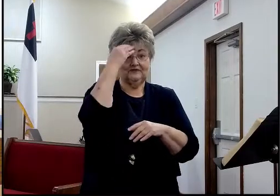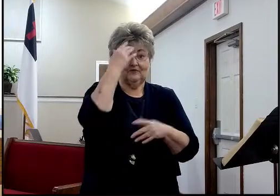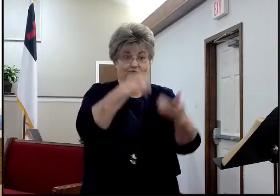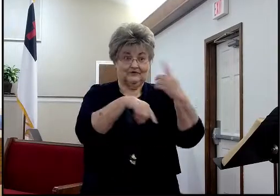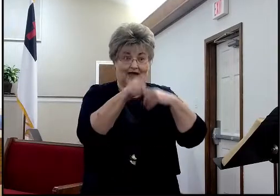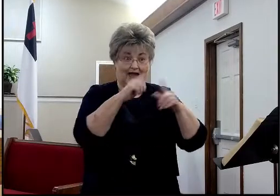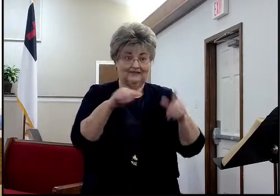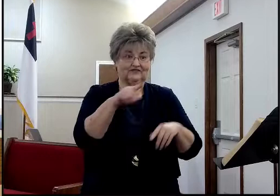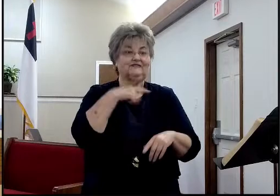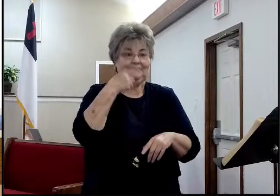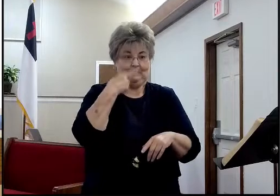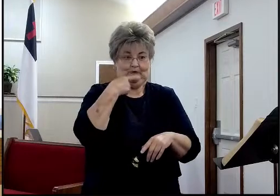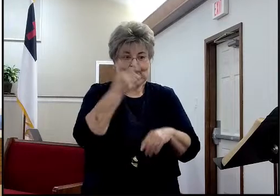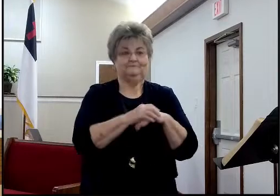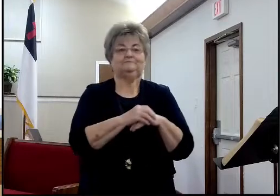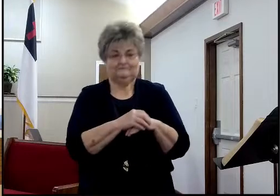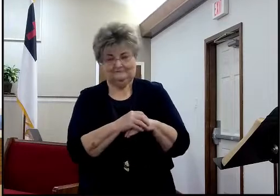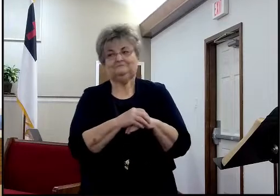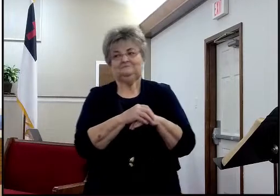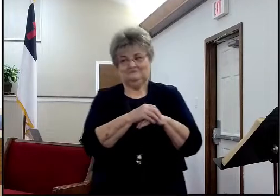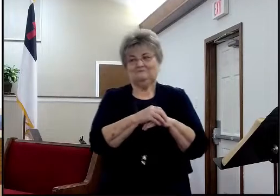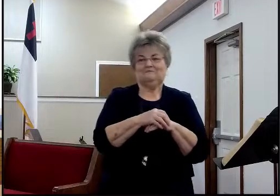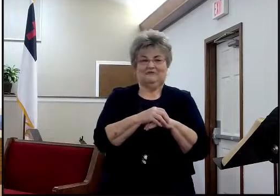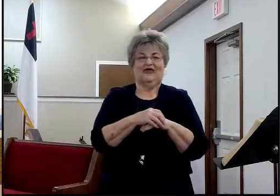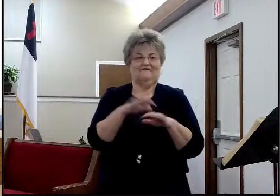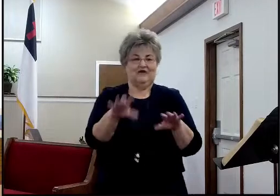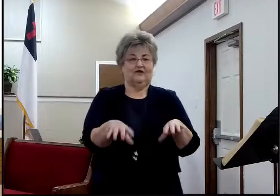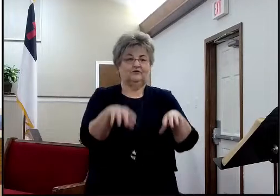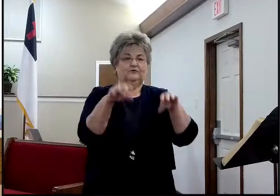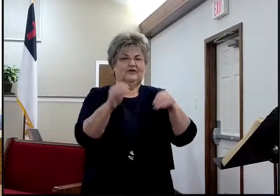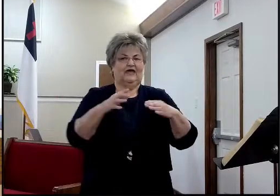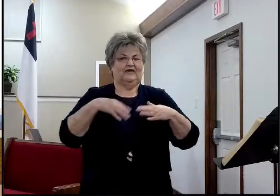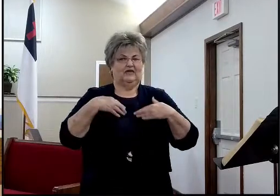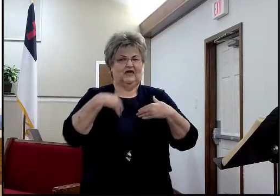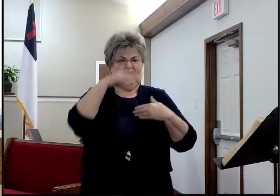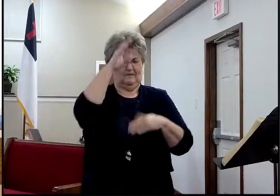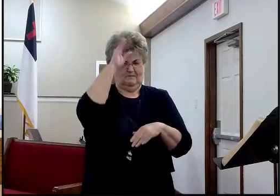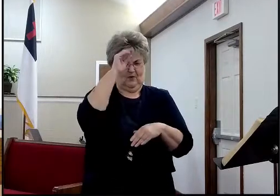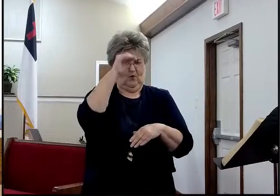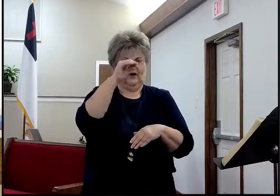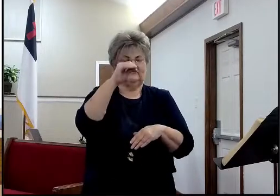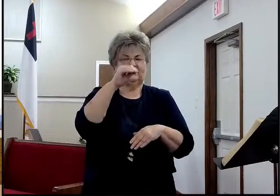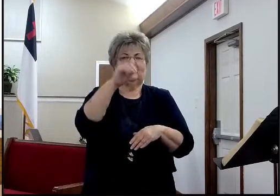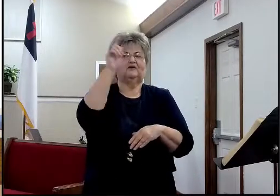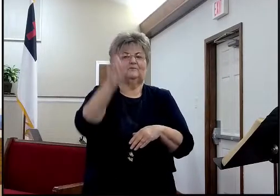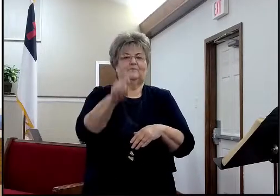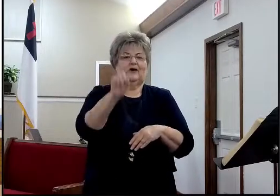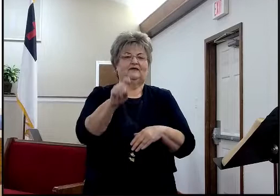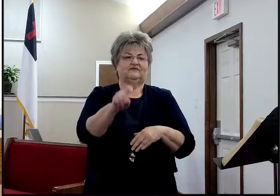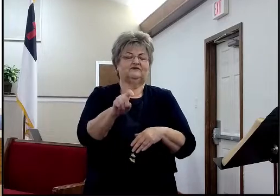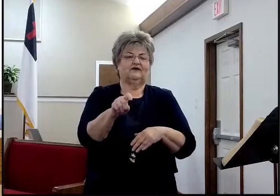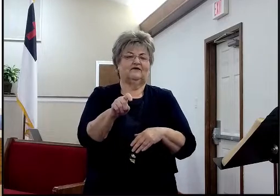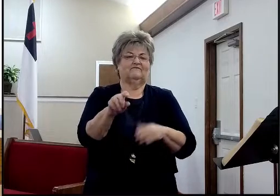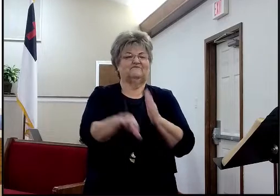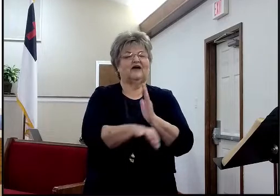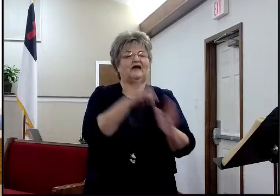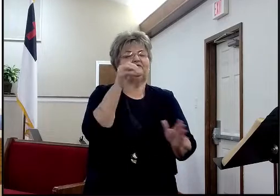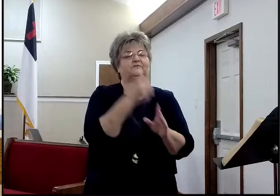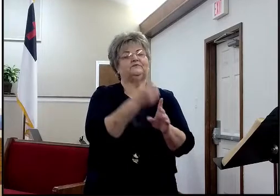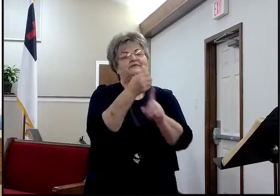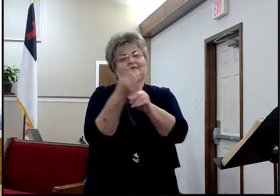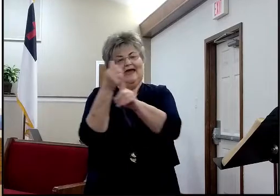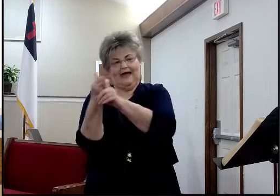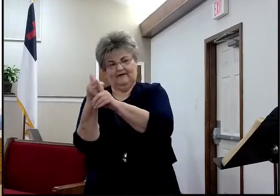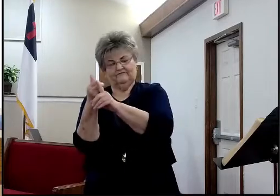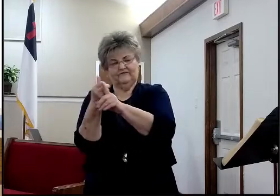if you take your young boys, so anybody under 18, I think you have to take care of your own lodging. And that is mostly because